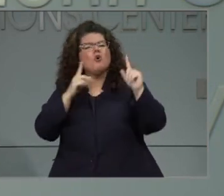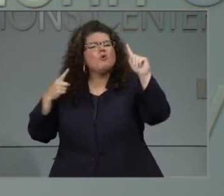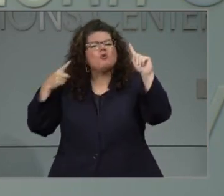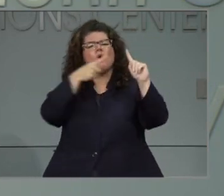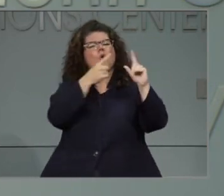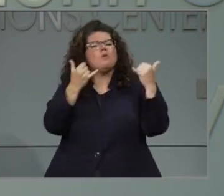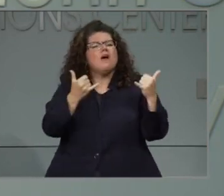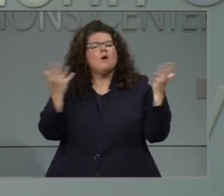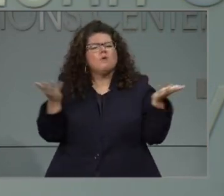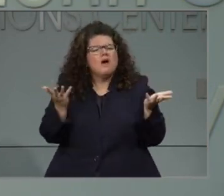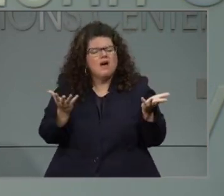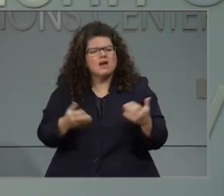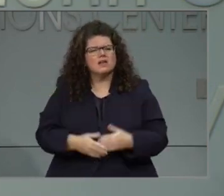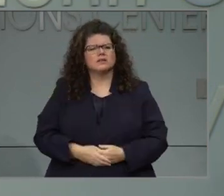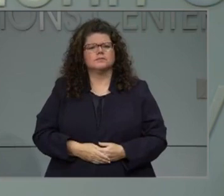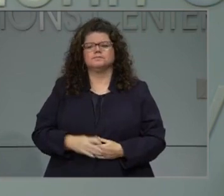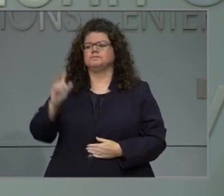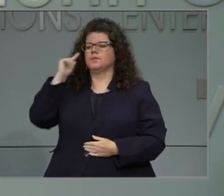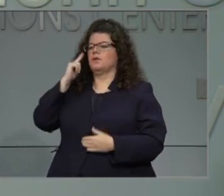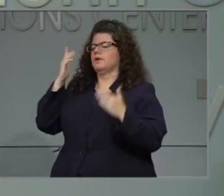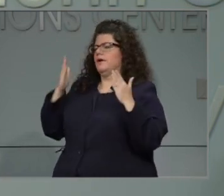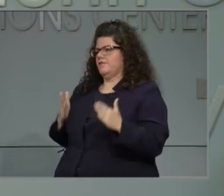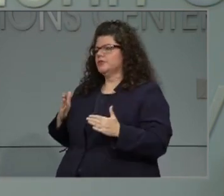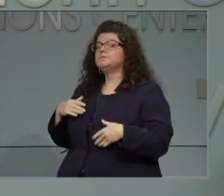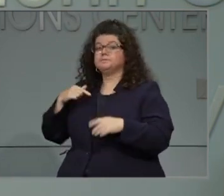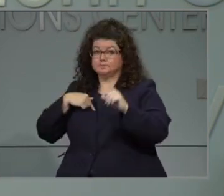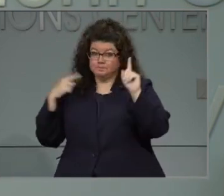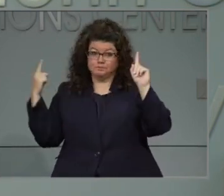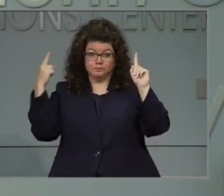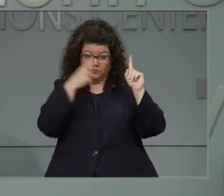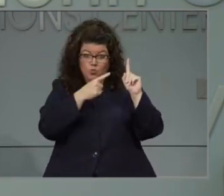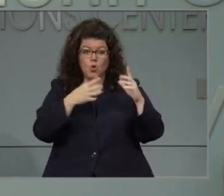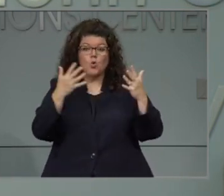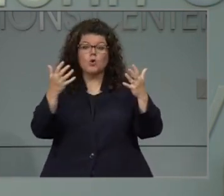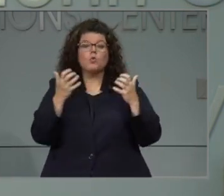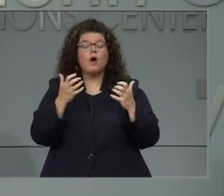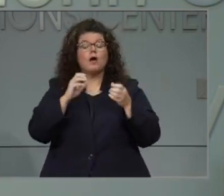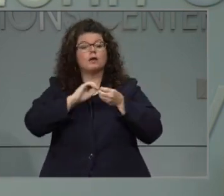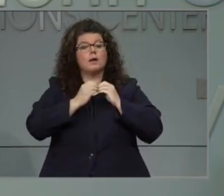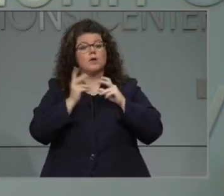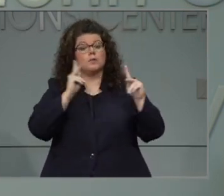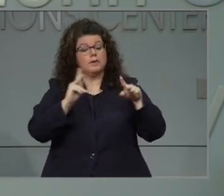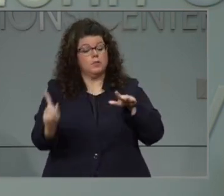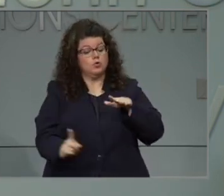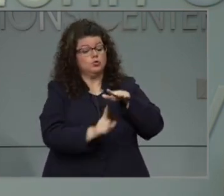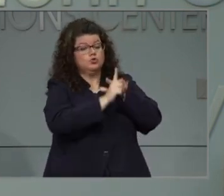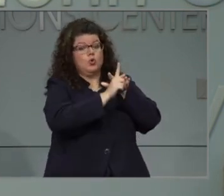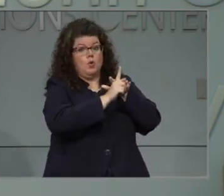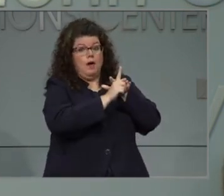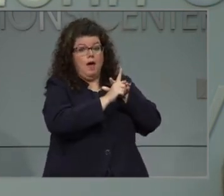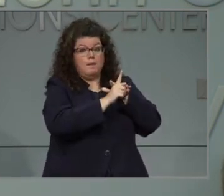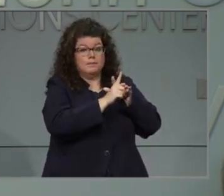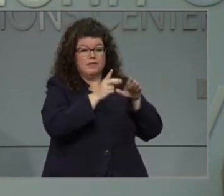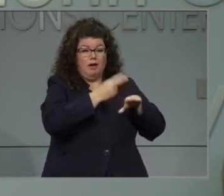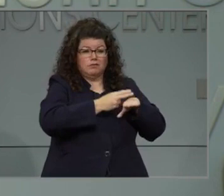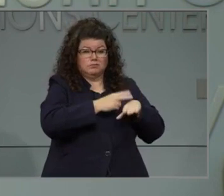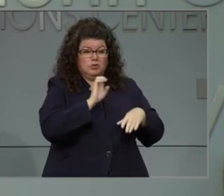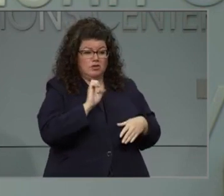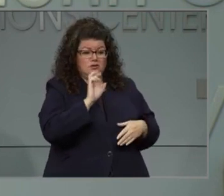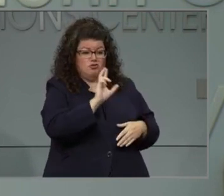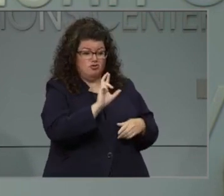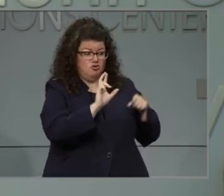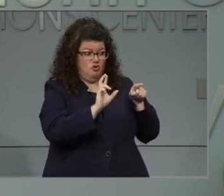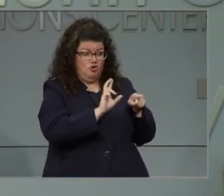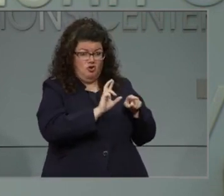to bring down the surveillance number of people coming to the emergency room with symptoms of COVID. It's